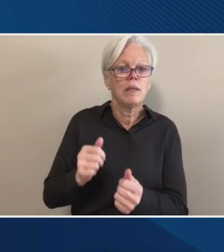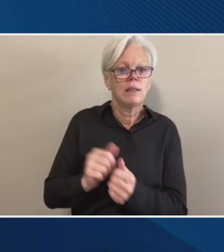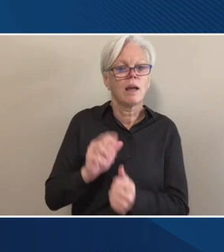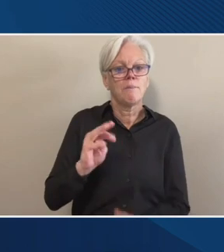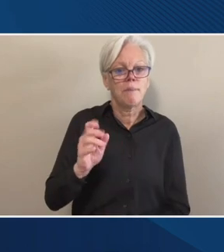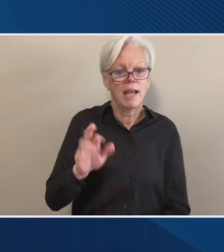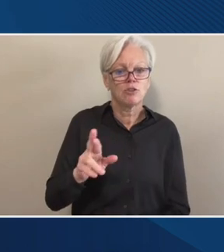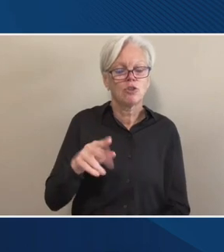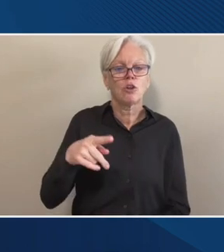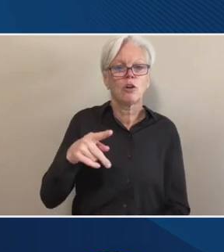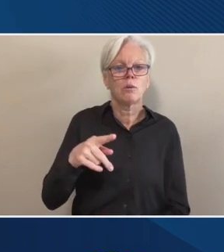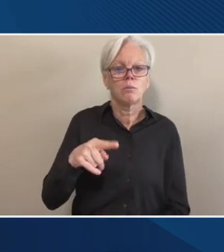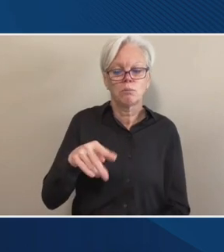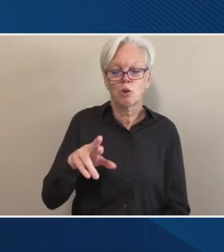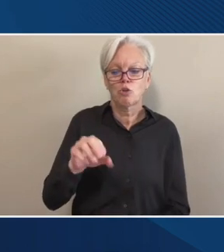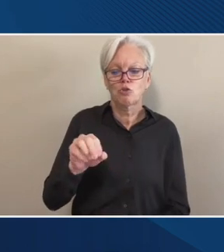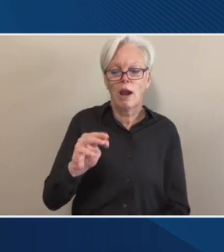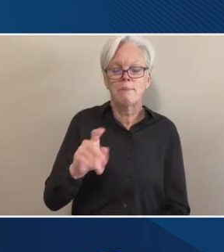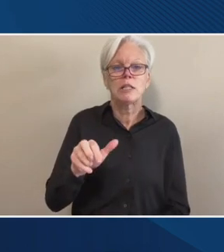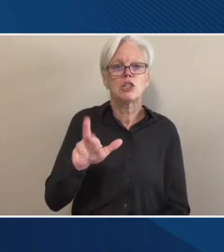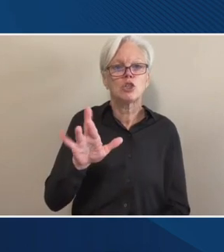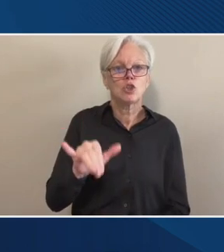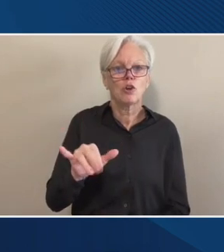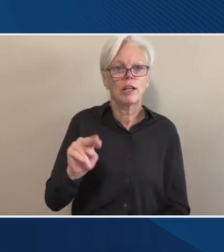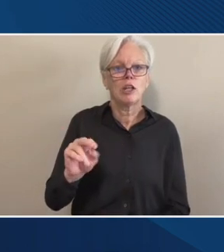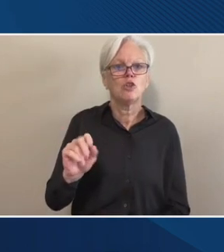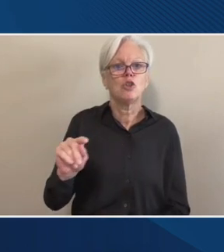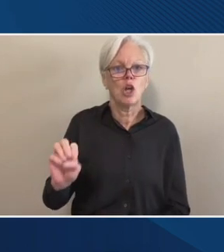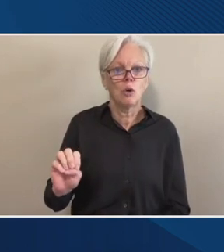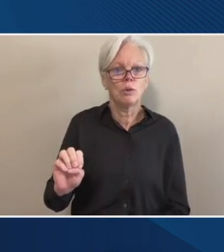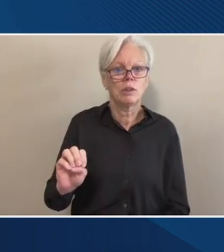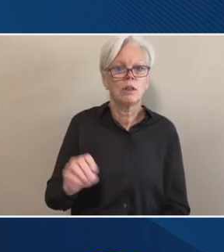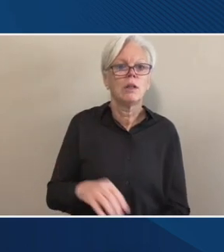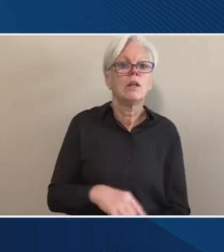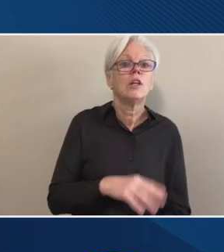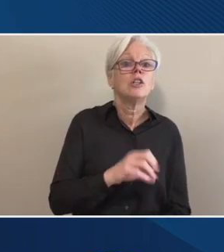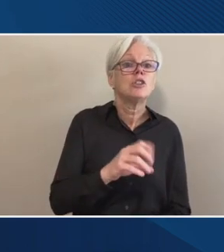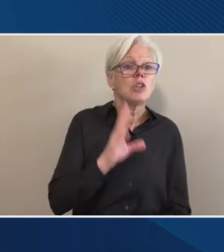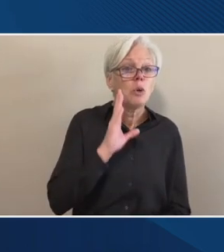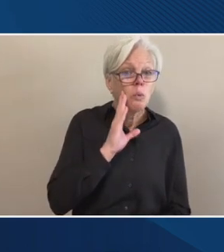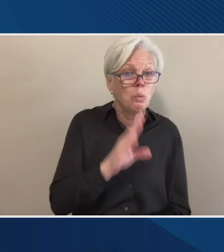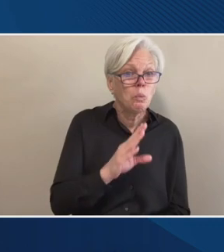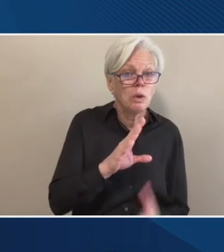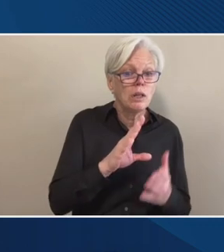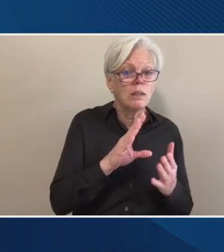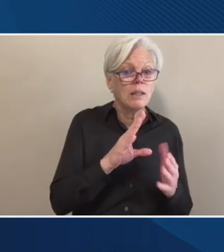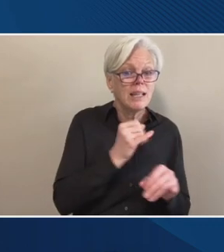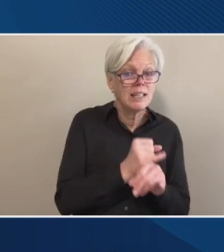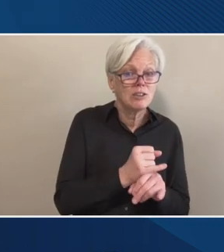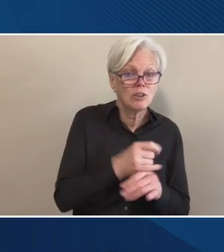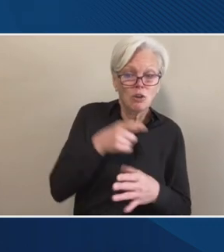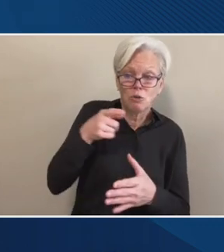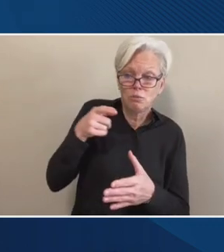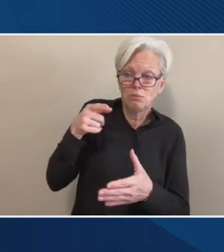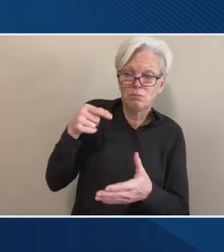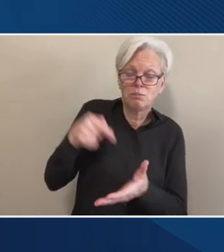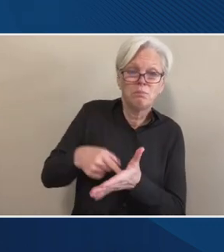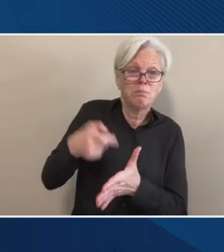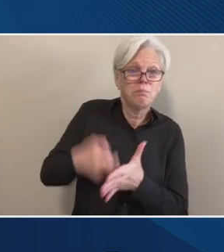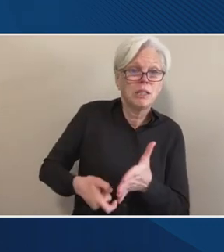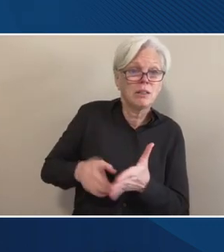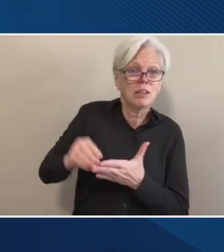to follow up what the institution would be at liberty to build a student for, for, for those charges, wouldn't it?